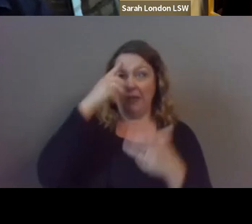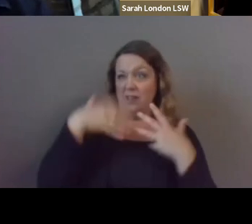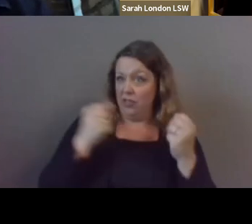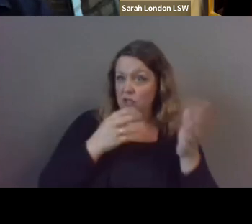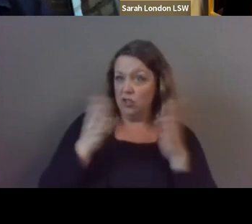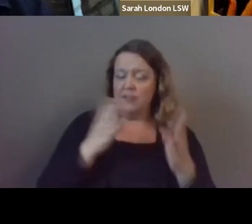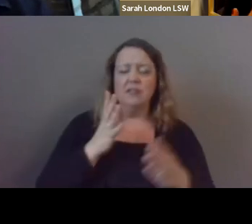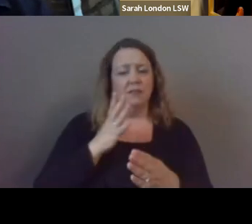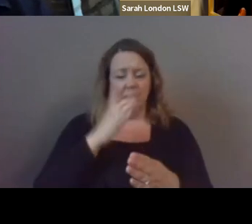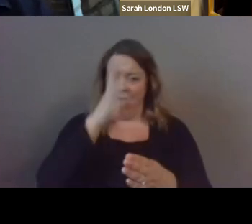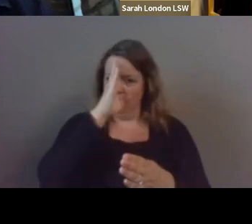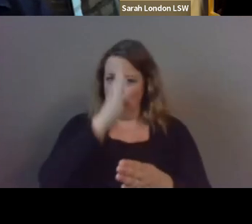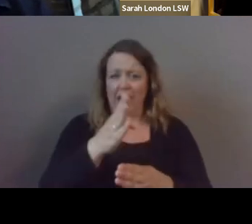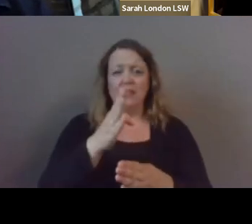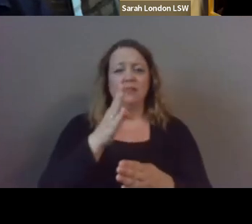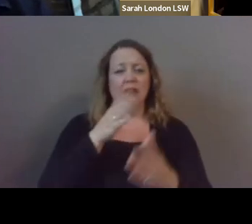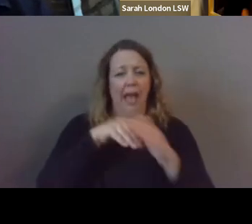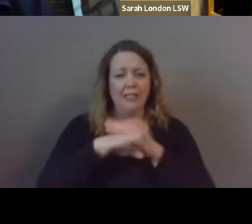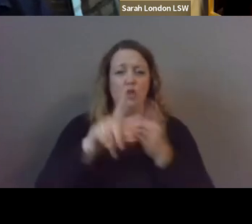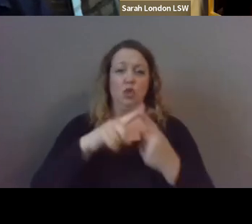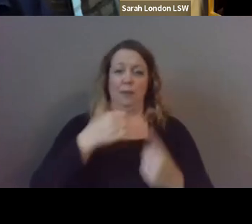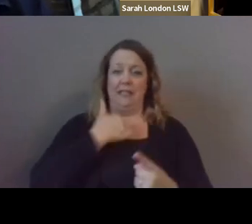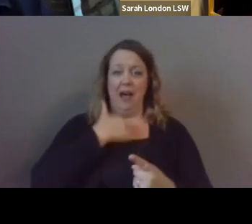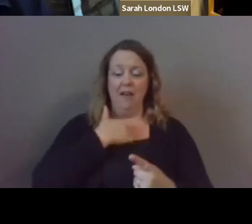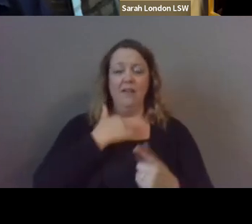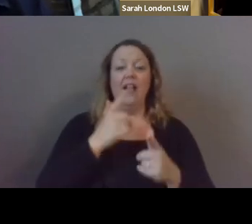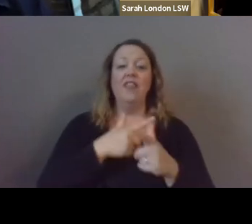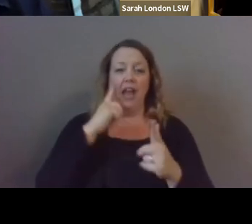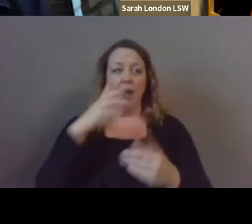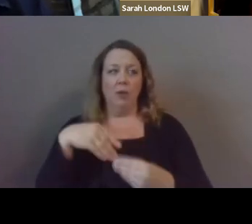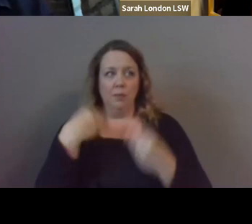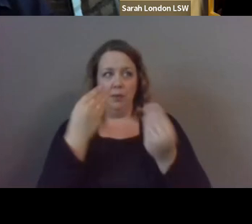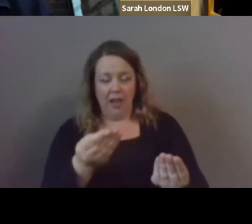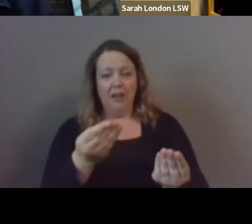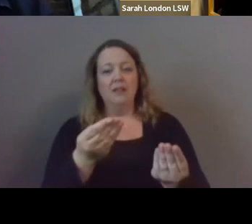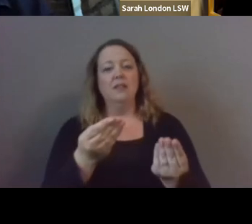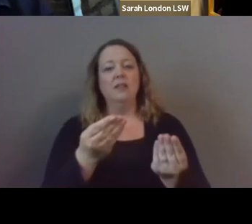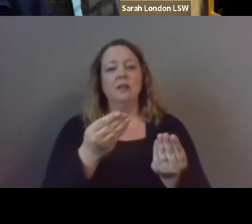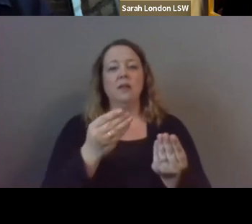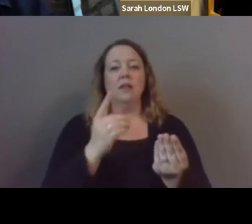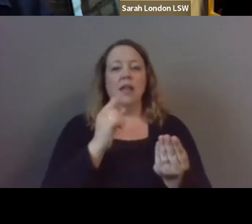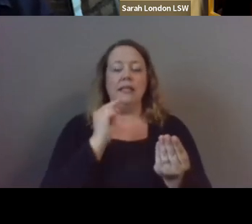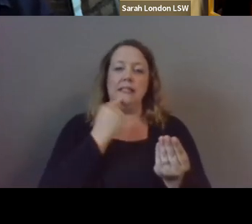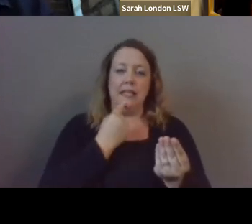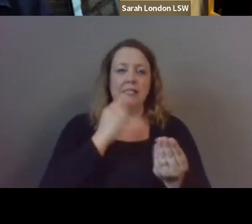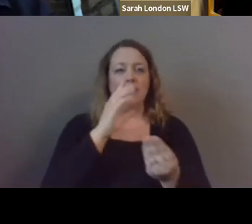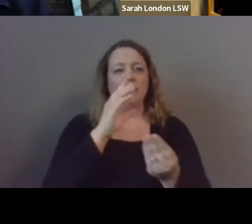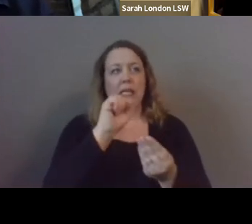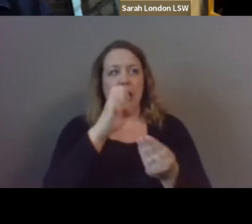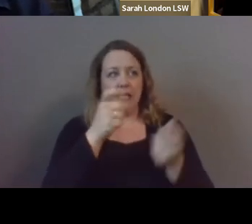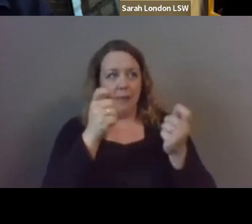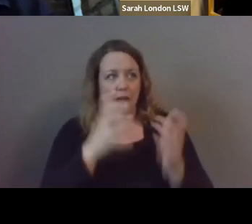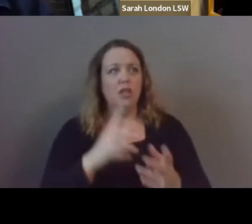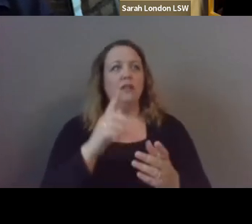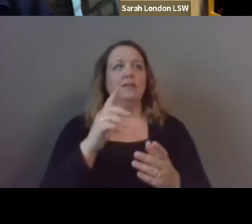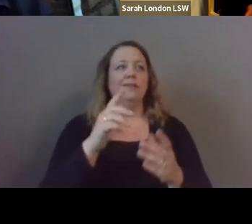access and connection to myself um in which i then provide um like intensive case management and care coordination services in order to